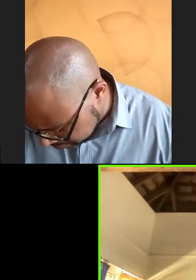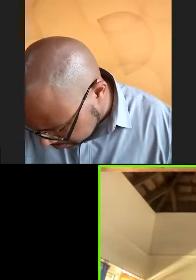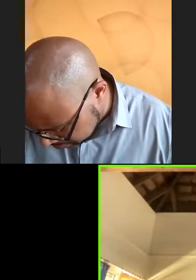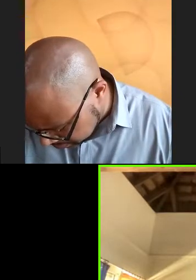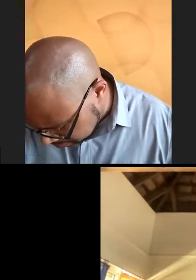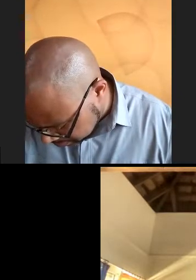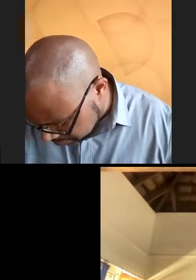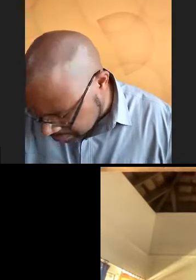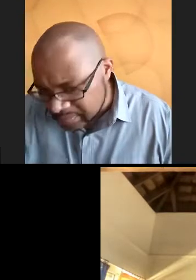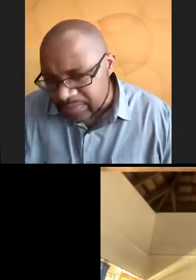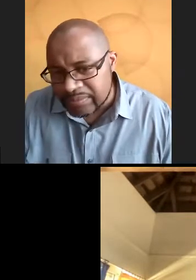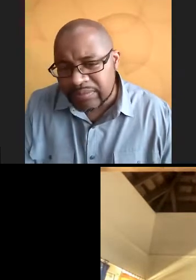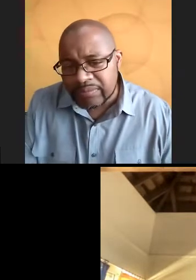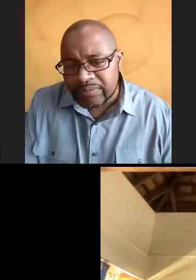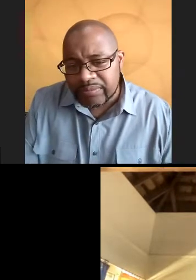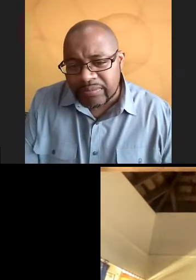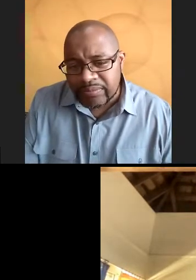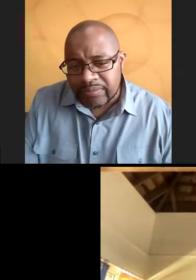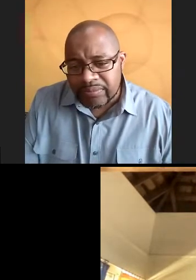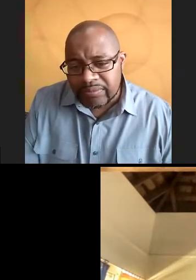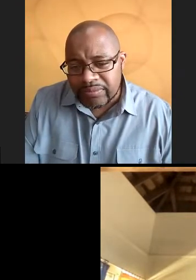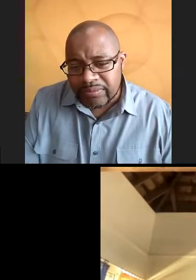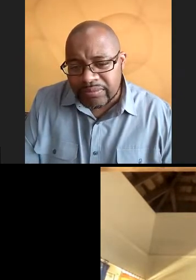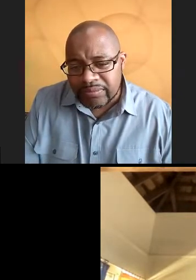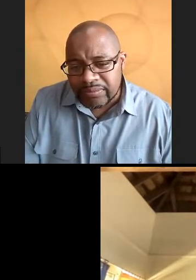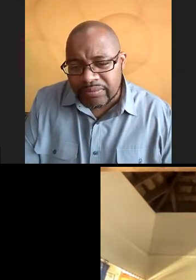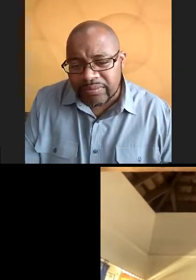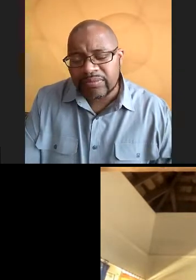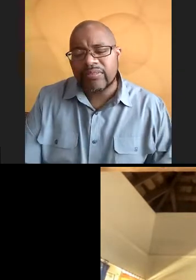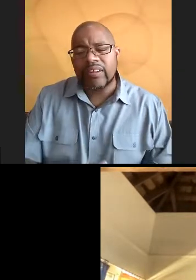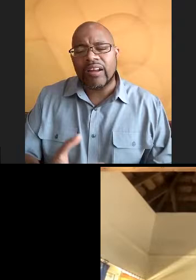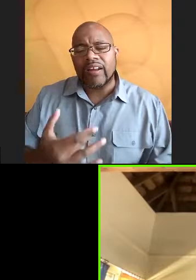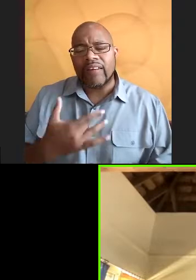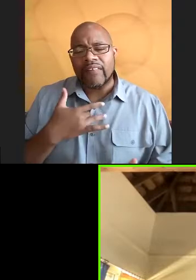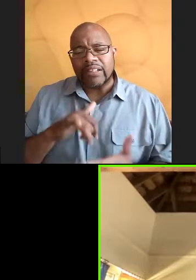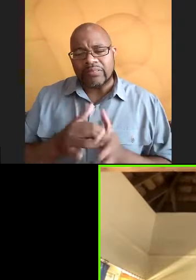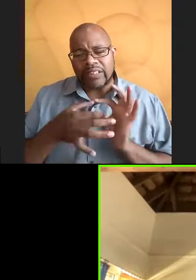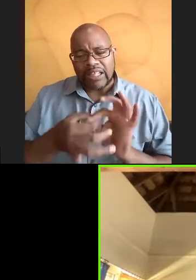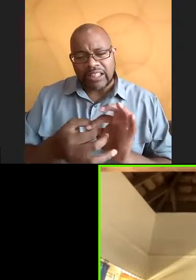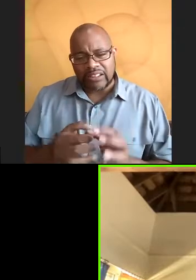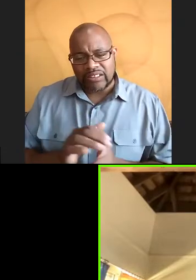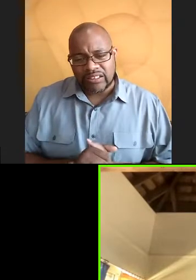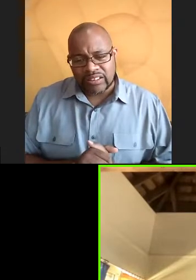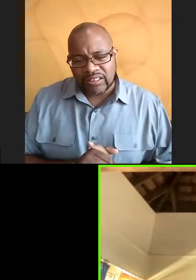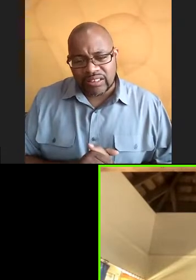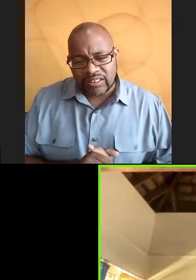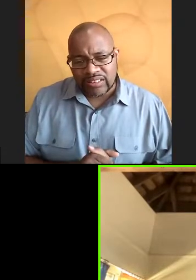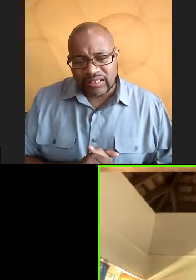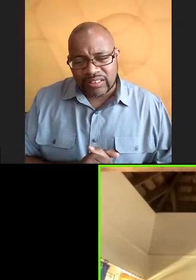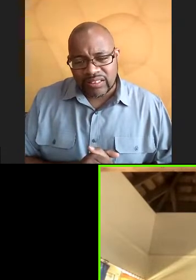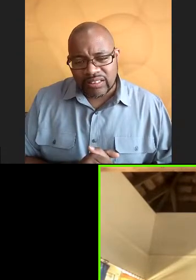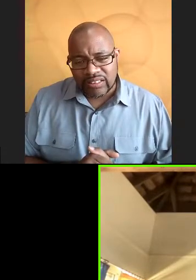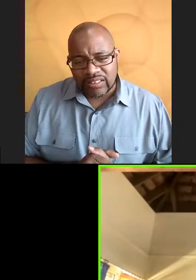Mm-hmm. I was just saying, I feel like I'm more receptive. And I feel like I understand better.